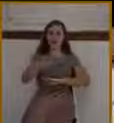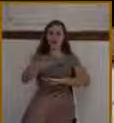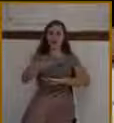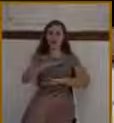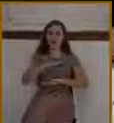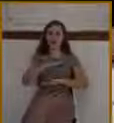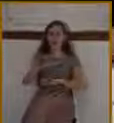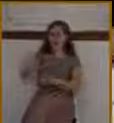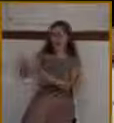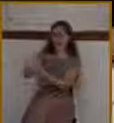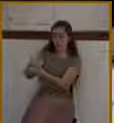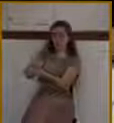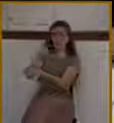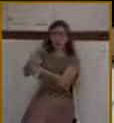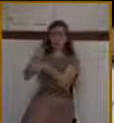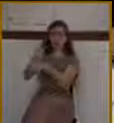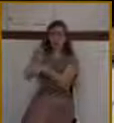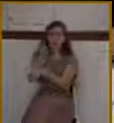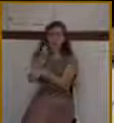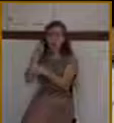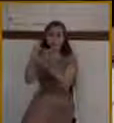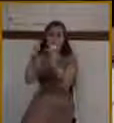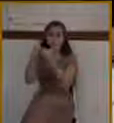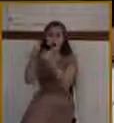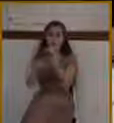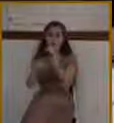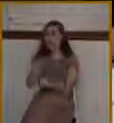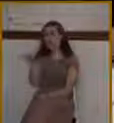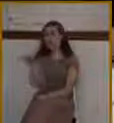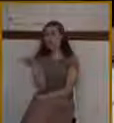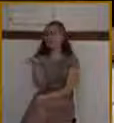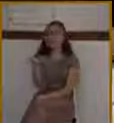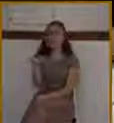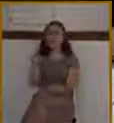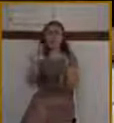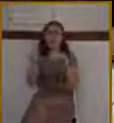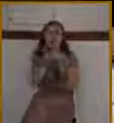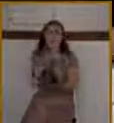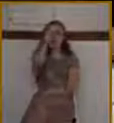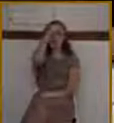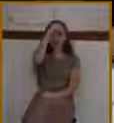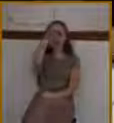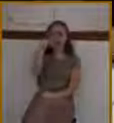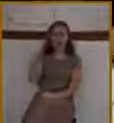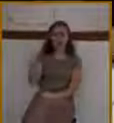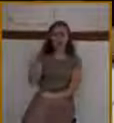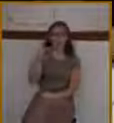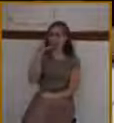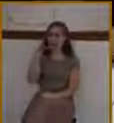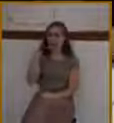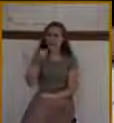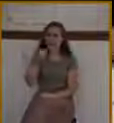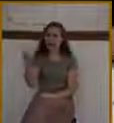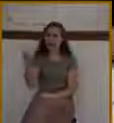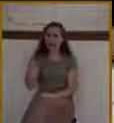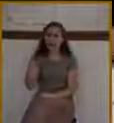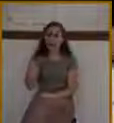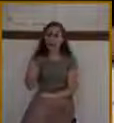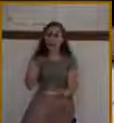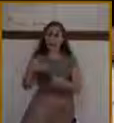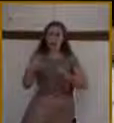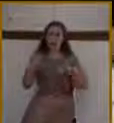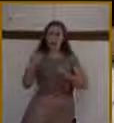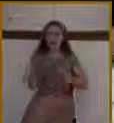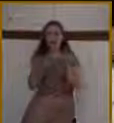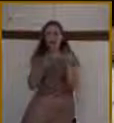had rebuilt was not anywhere near what Solomon's temple was. In fact, Ezra says that the young people shouted,